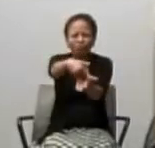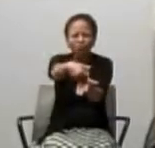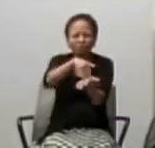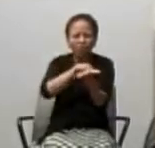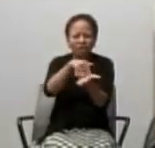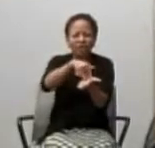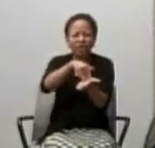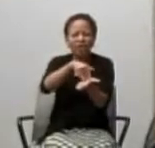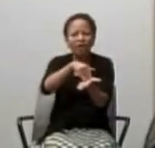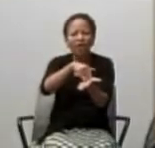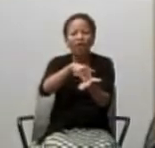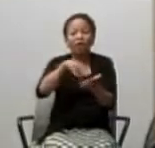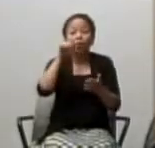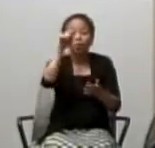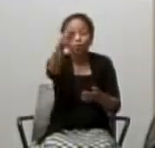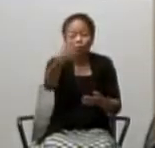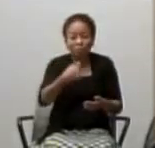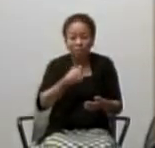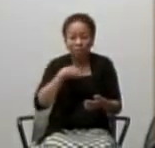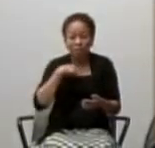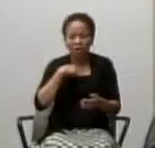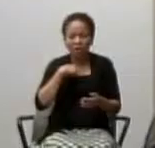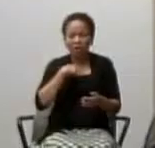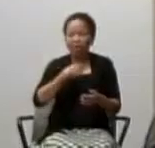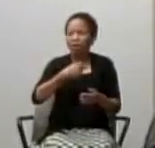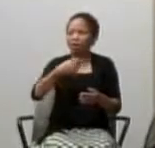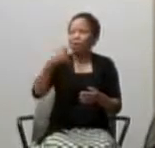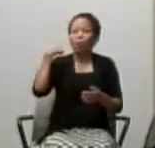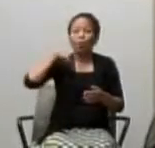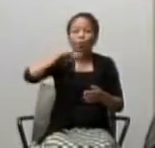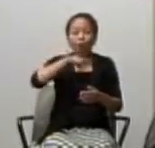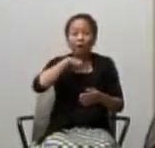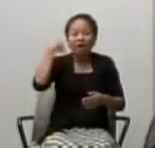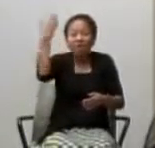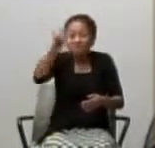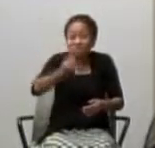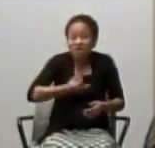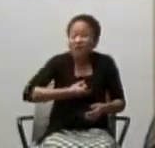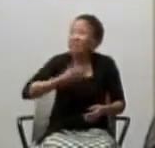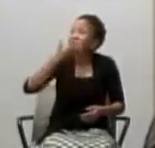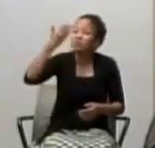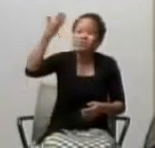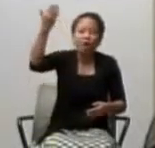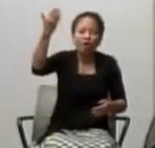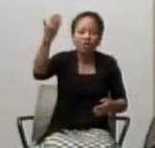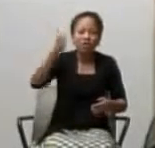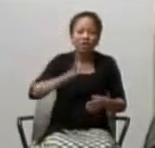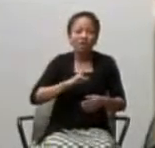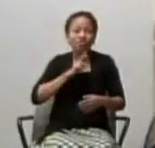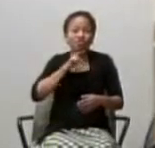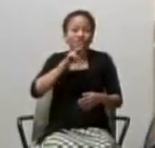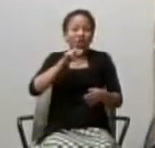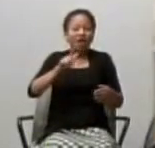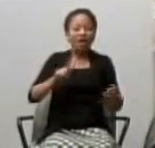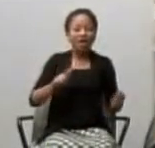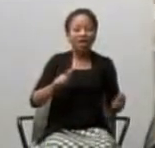invited to be part of that divine reality. Isn't that a blessing? Isn't that